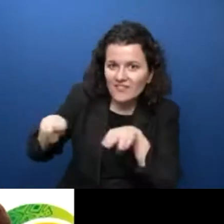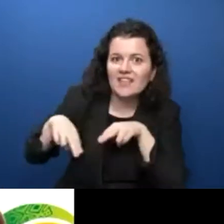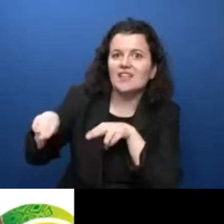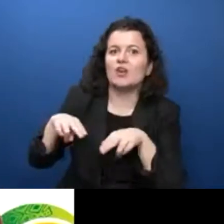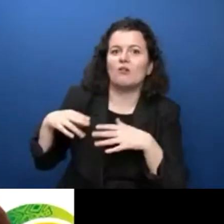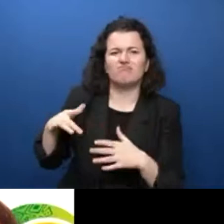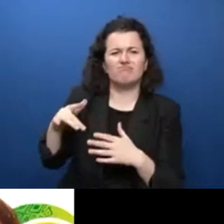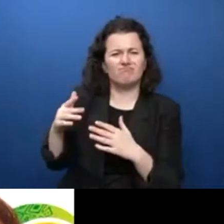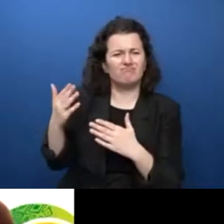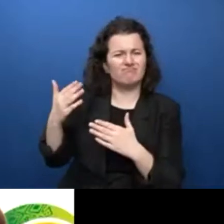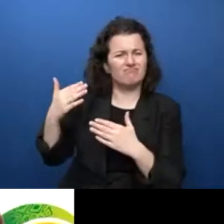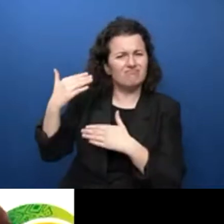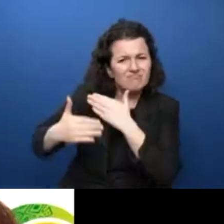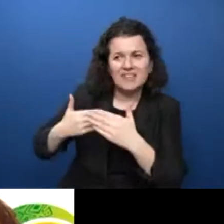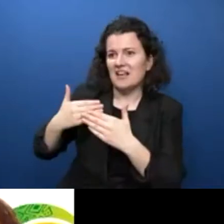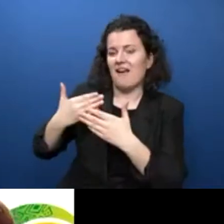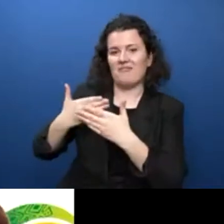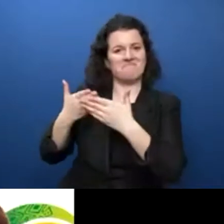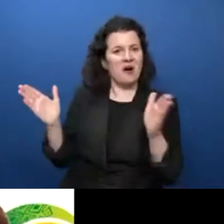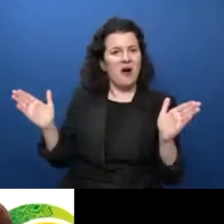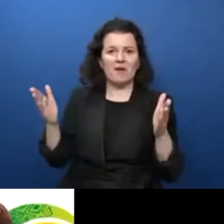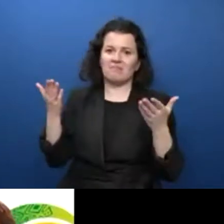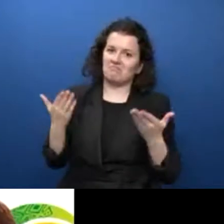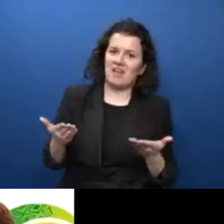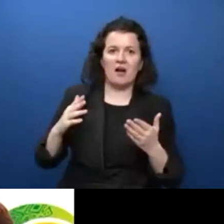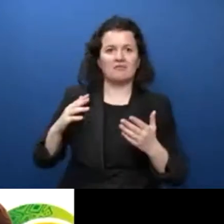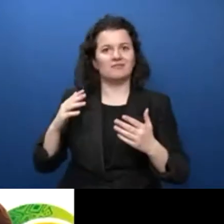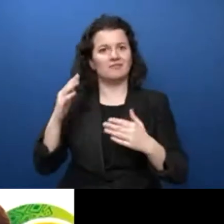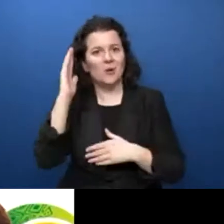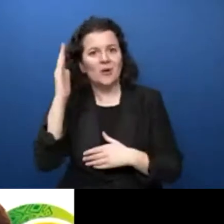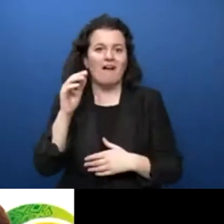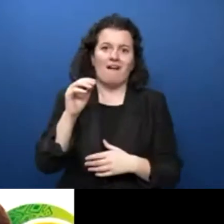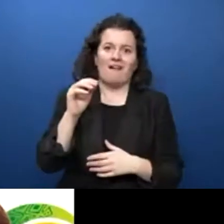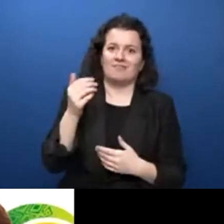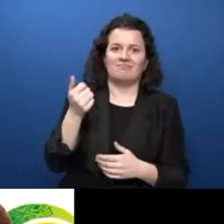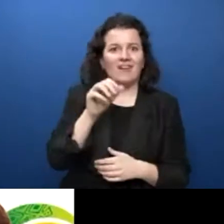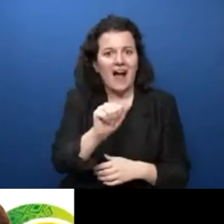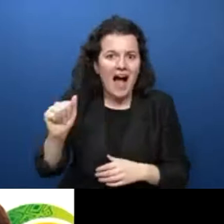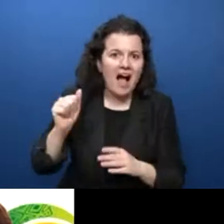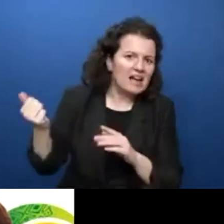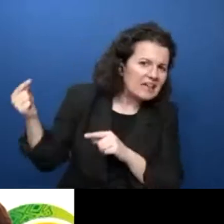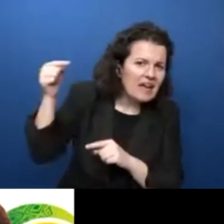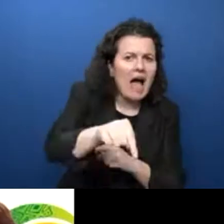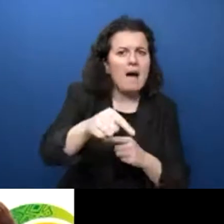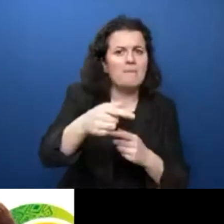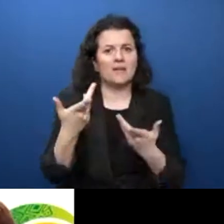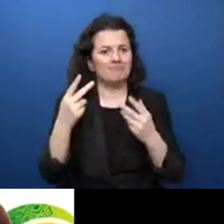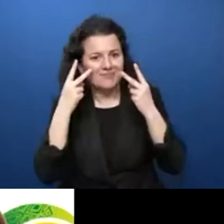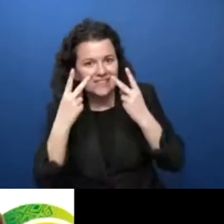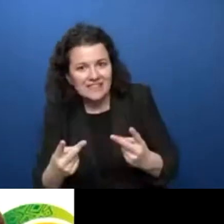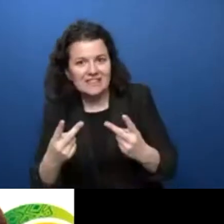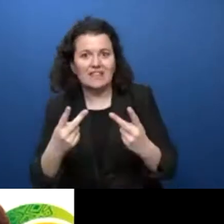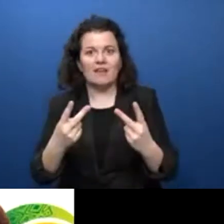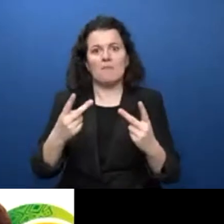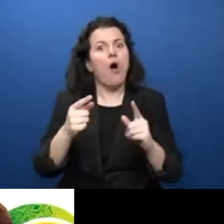said, you know, we're live now, joined the third session of the Road to Addis event, Connect to Include, to discuss how to ensure that no one is left